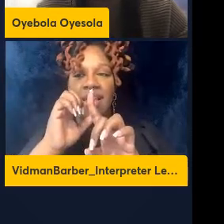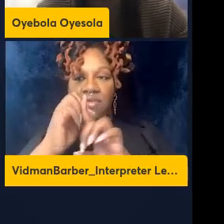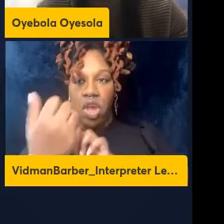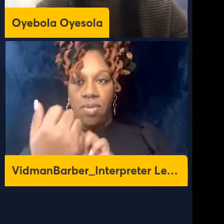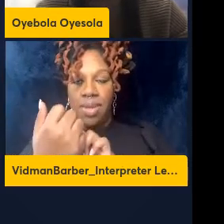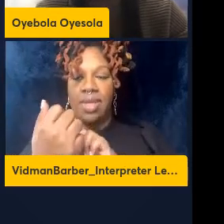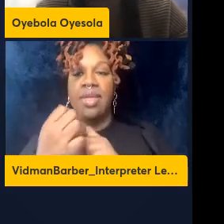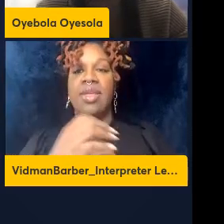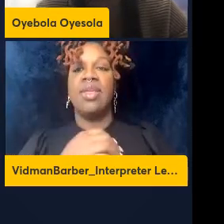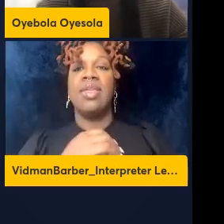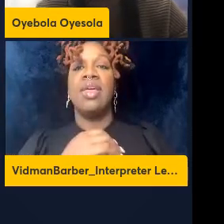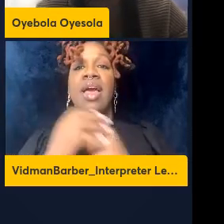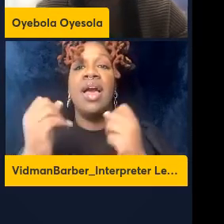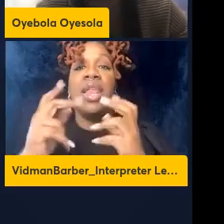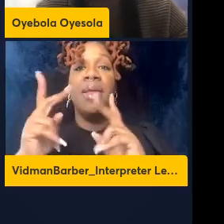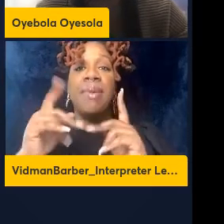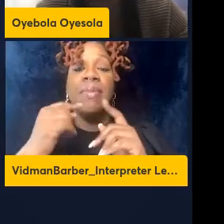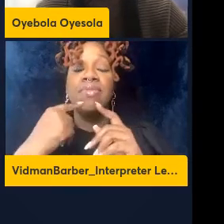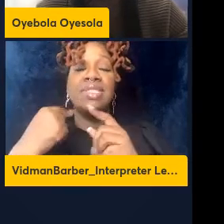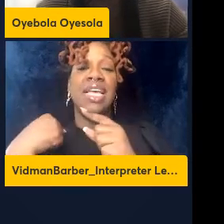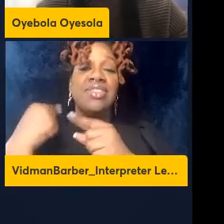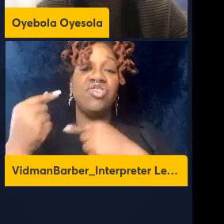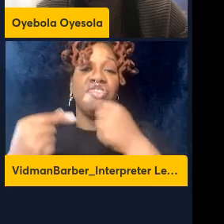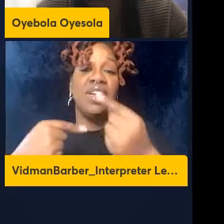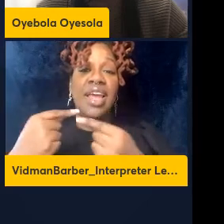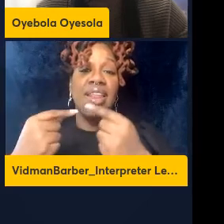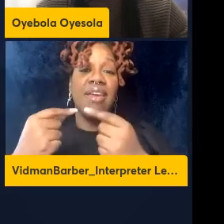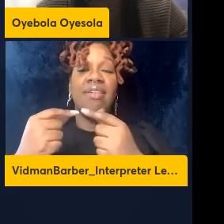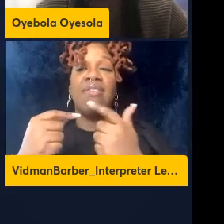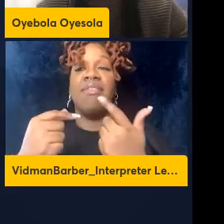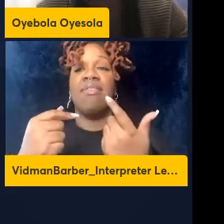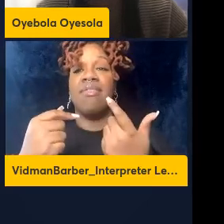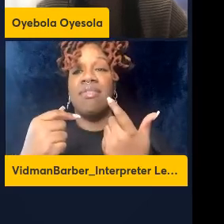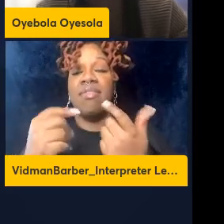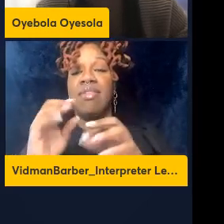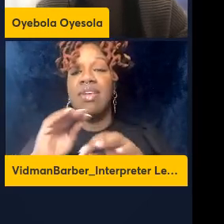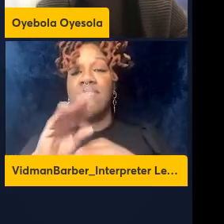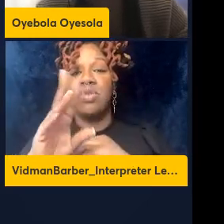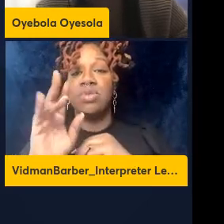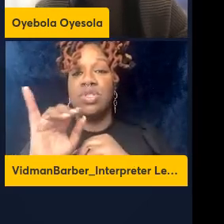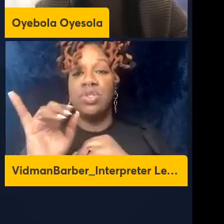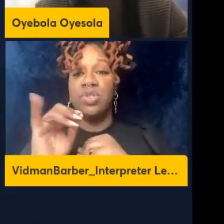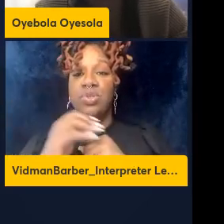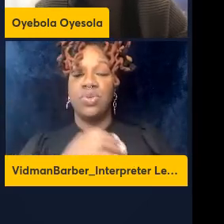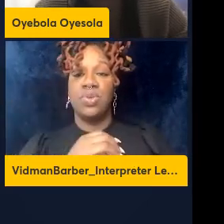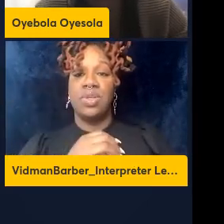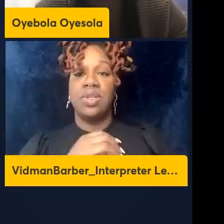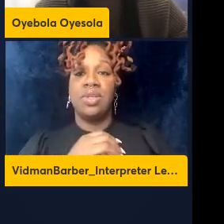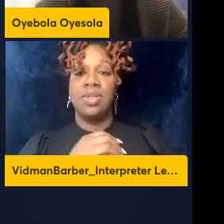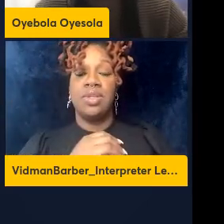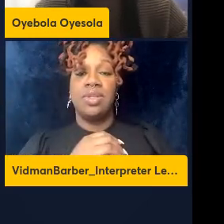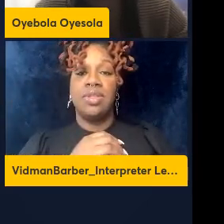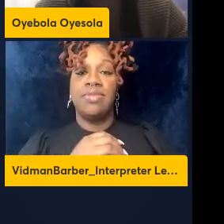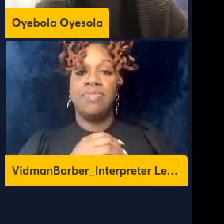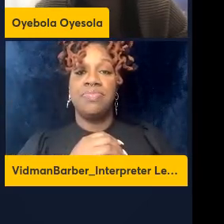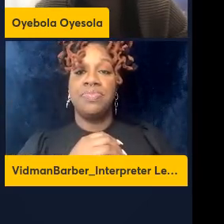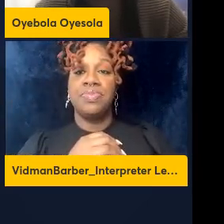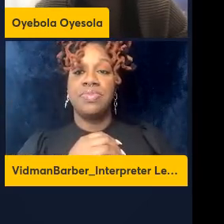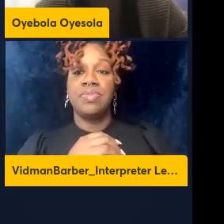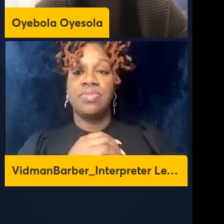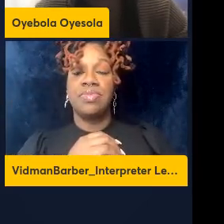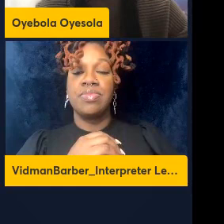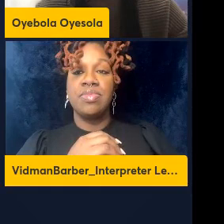really determine variation in cytokine responses in humans and contrary to our hypothesis